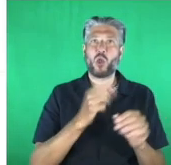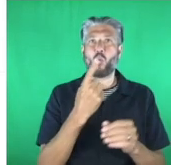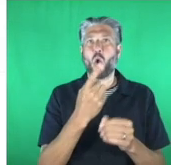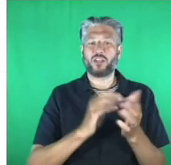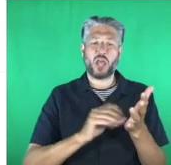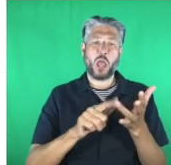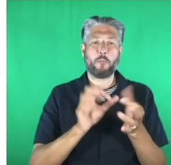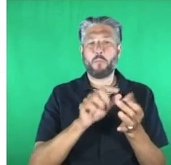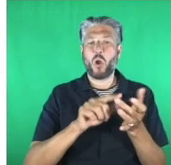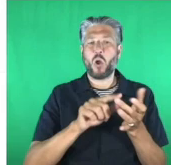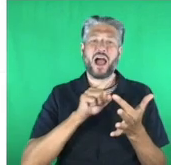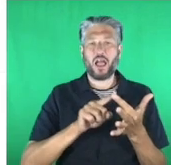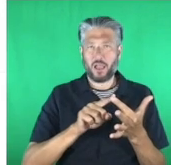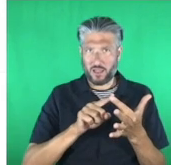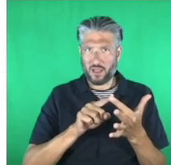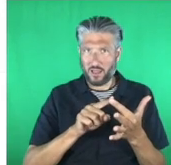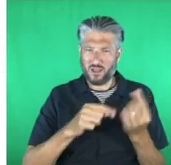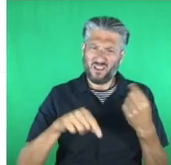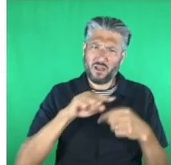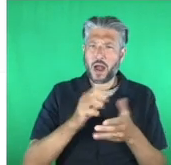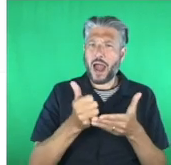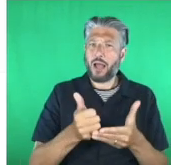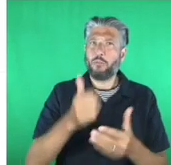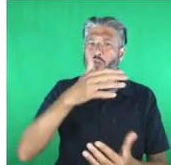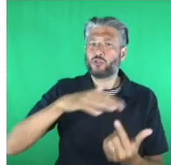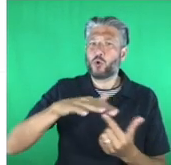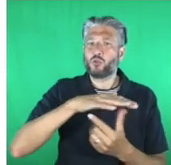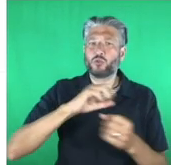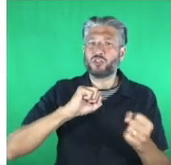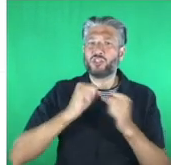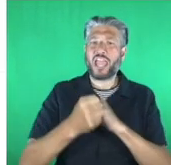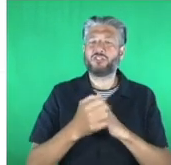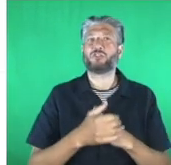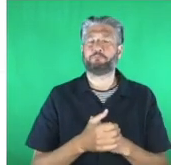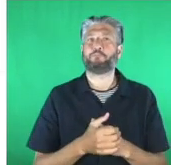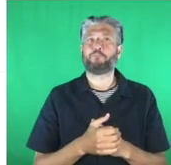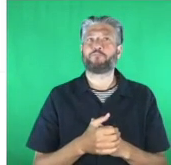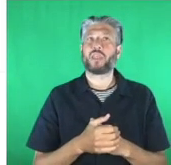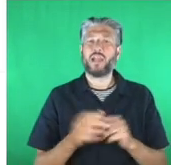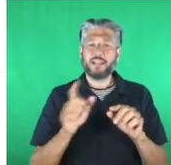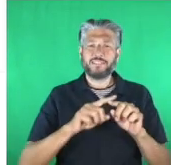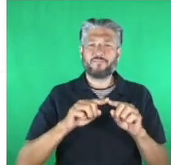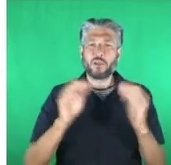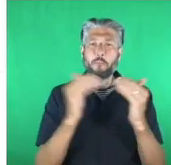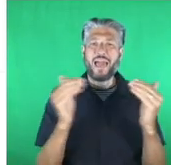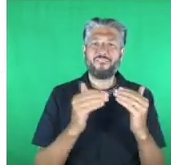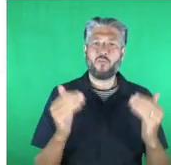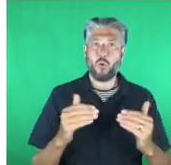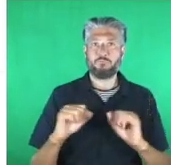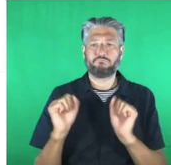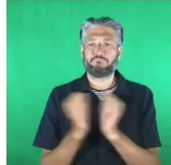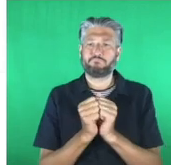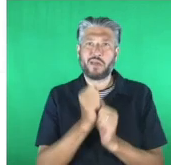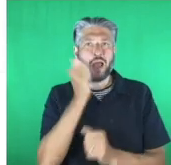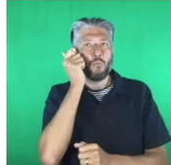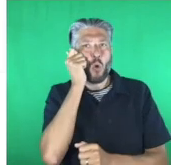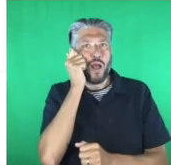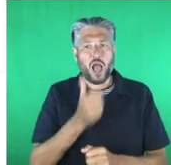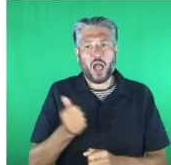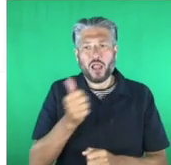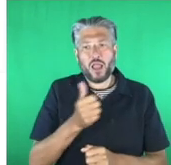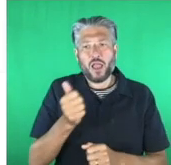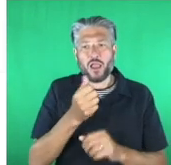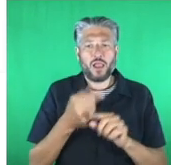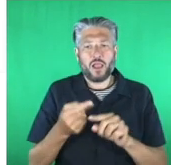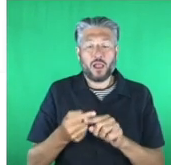for social change they provide life-changing platforms compatible with mobile phones to support low-income communities across